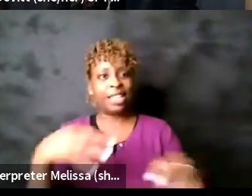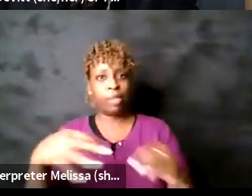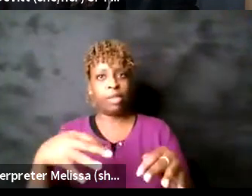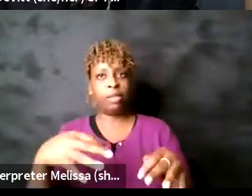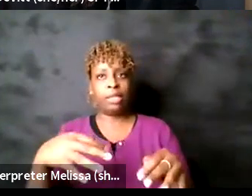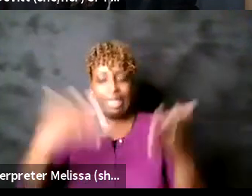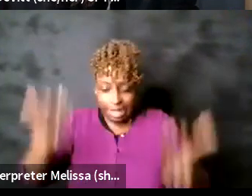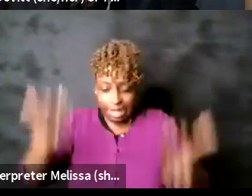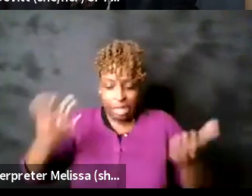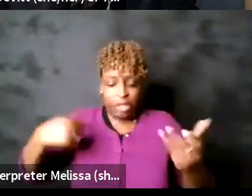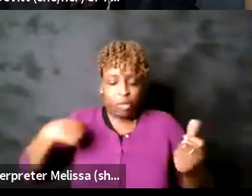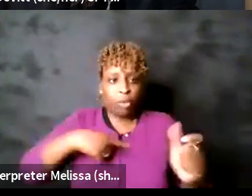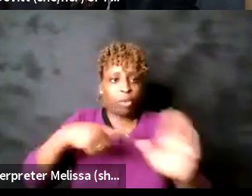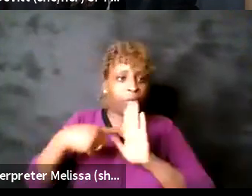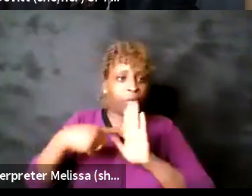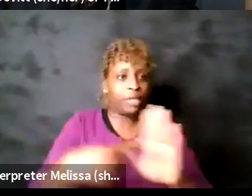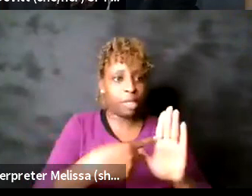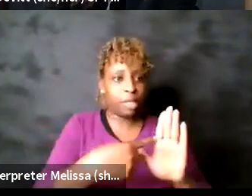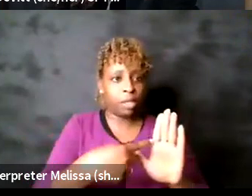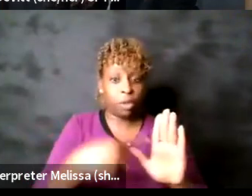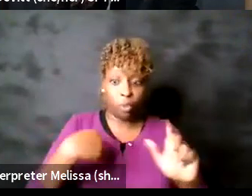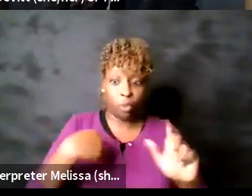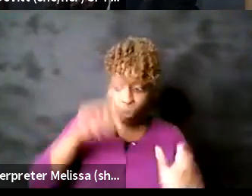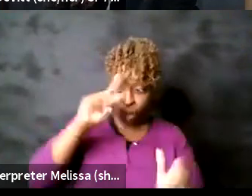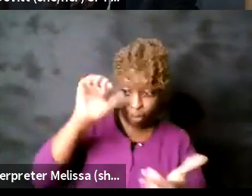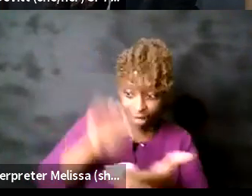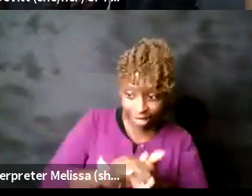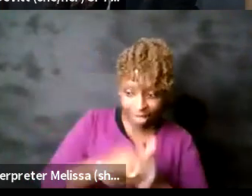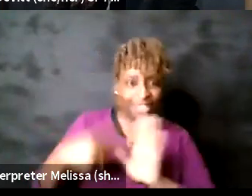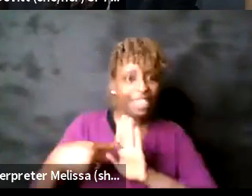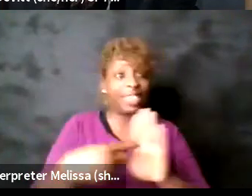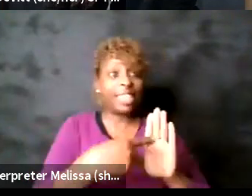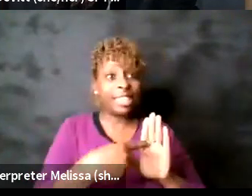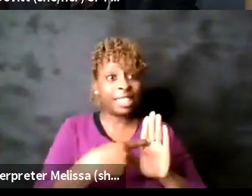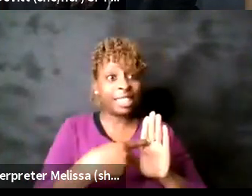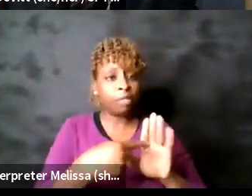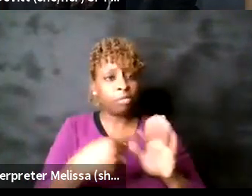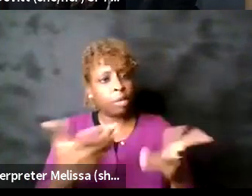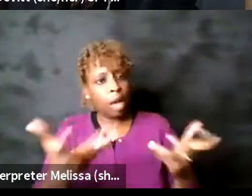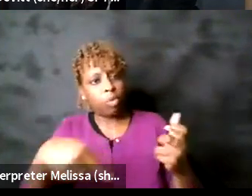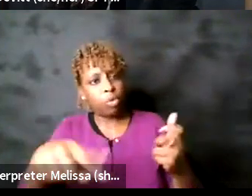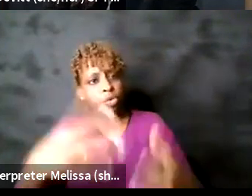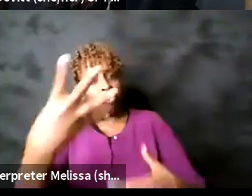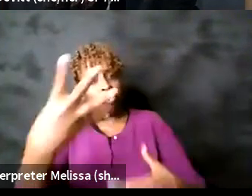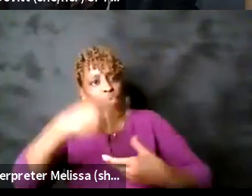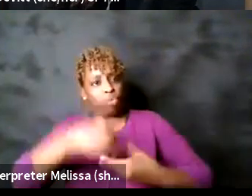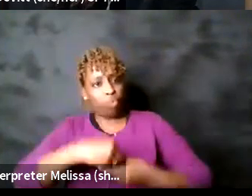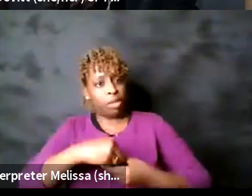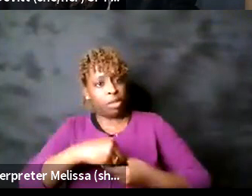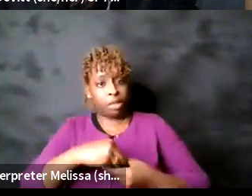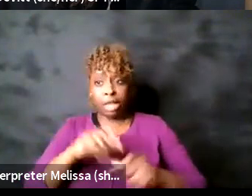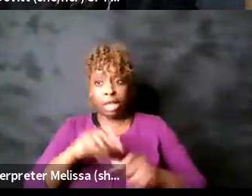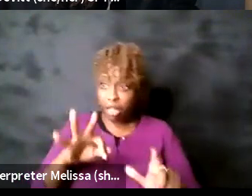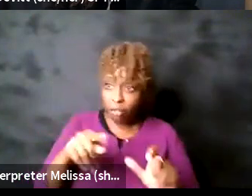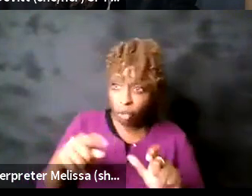if you are on this train join us right if you are about inclusion join us if you are about full